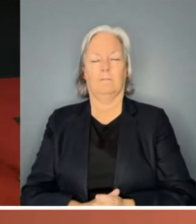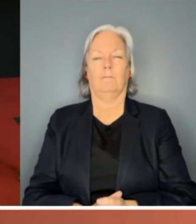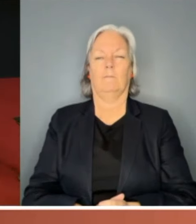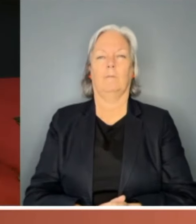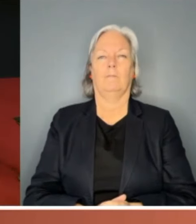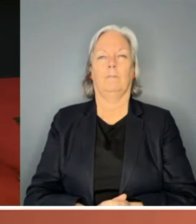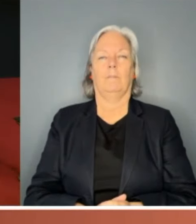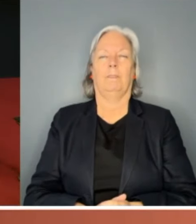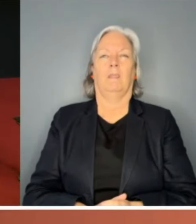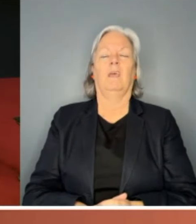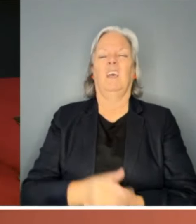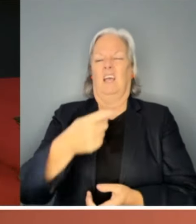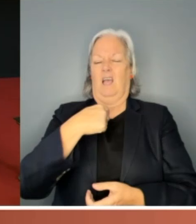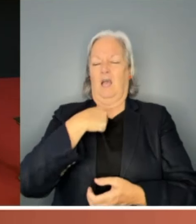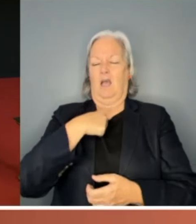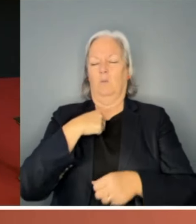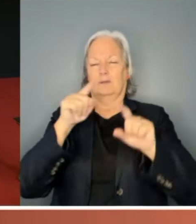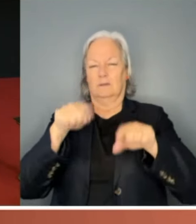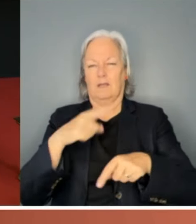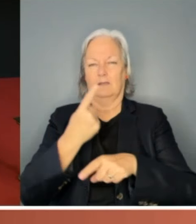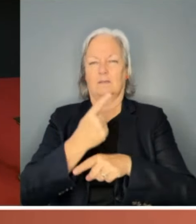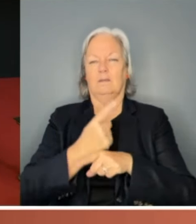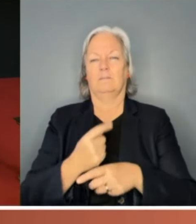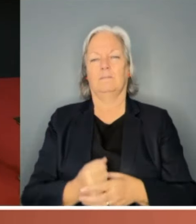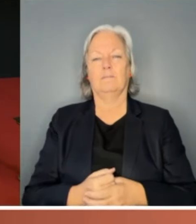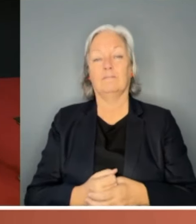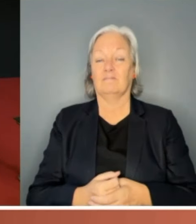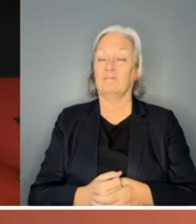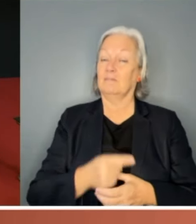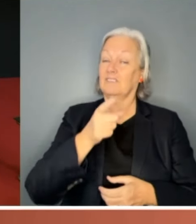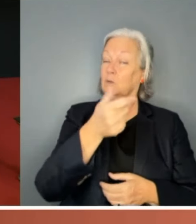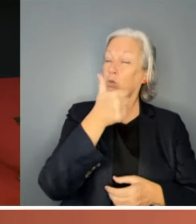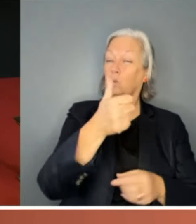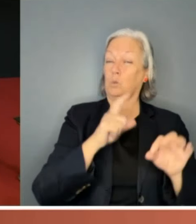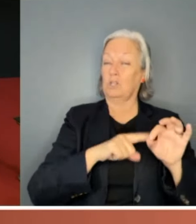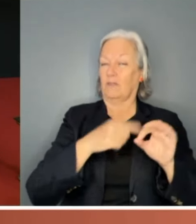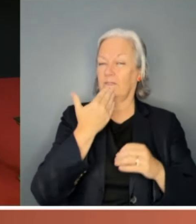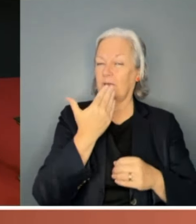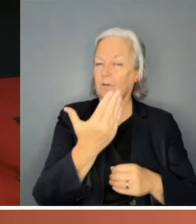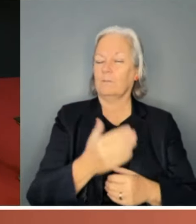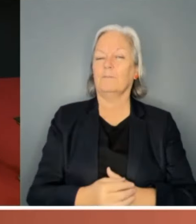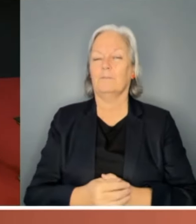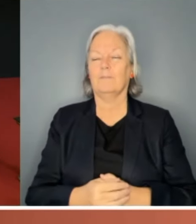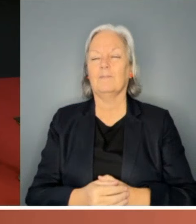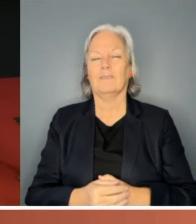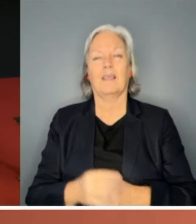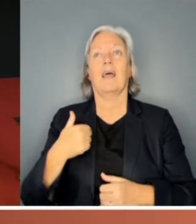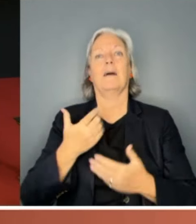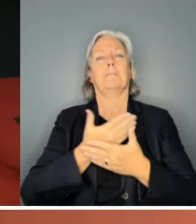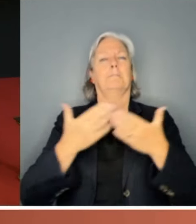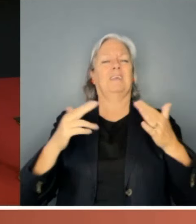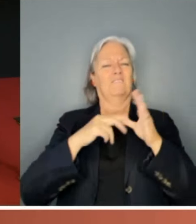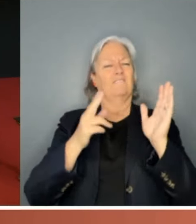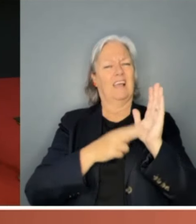I'll kick off on that one. Look, yes, it's a really great question. Thank you. And yes, I'm a huge fan of Anna Funder's book, Wifedom.